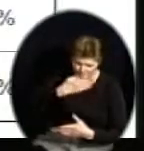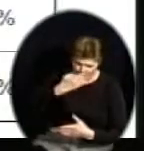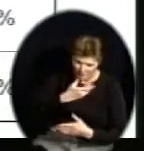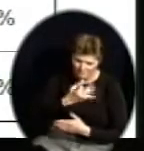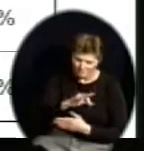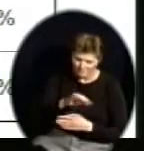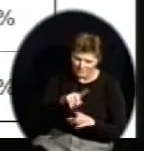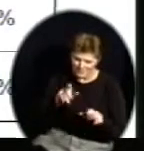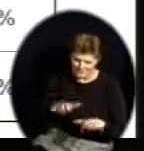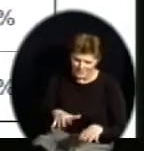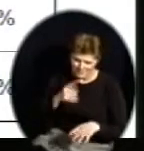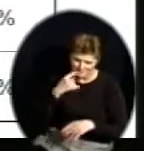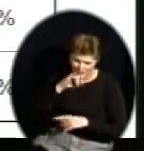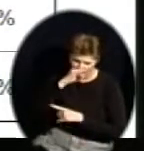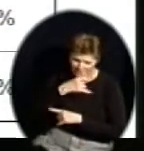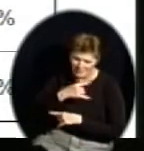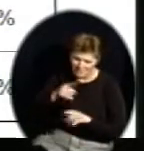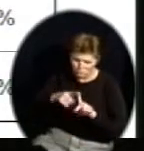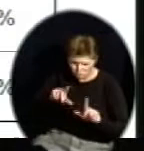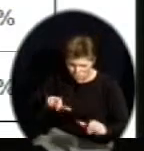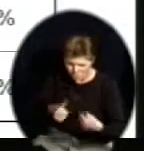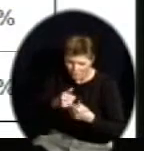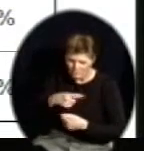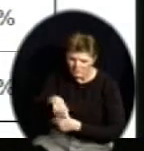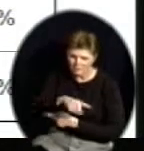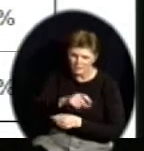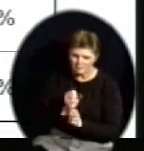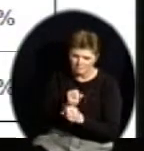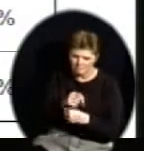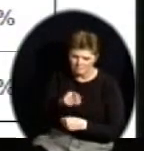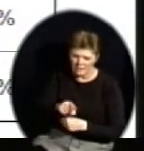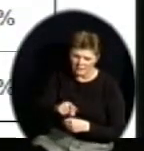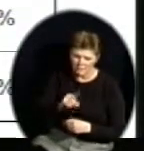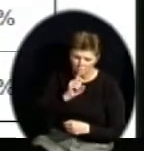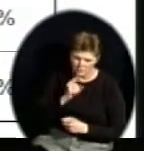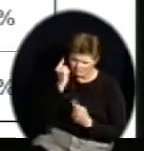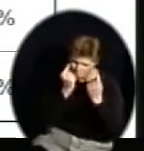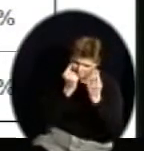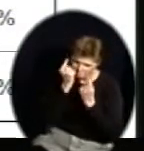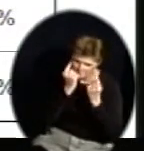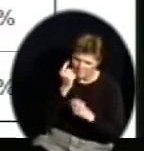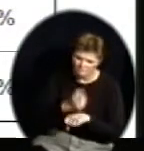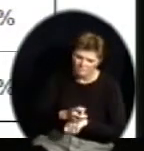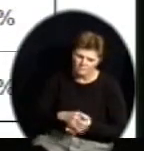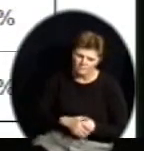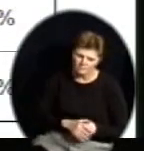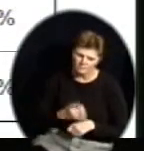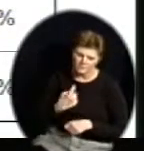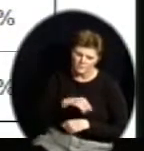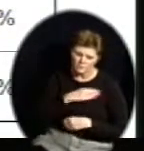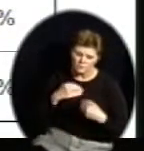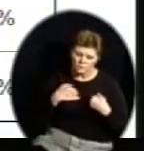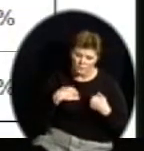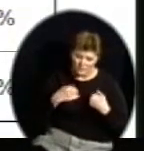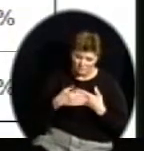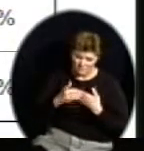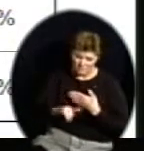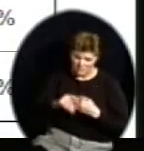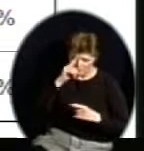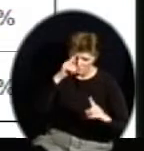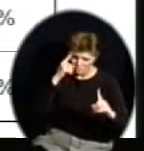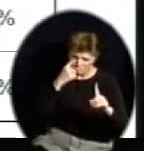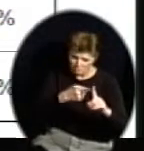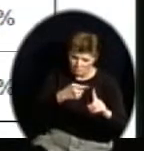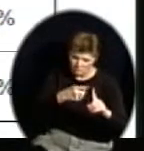for the performance bands and in addition to the changes for the tests, we also have the target score. You may recall in the past we've